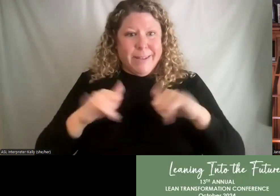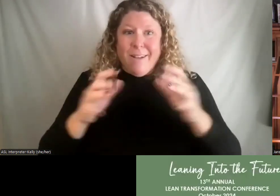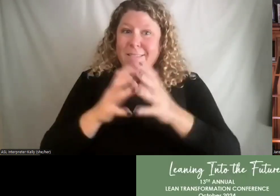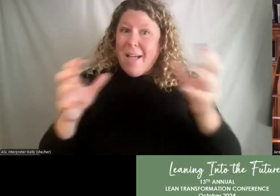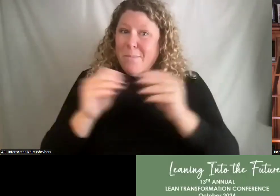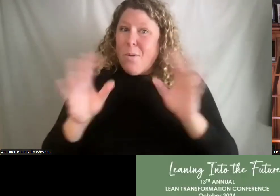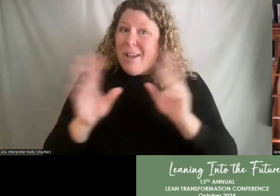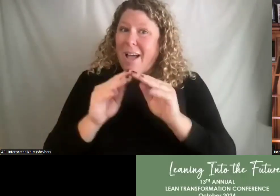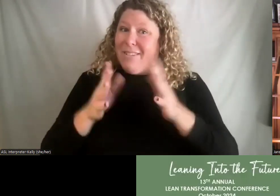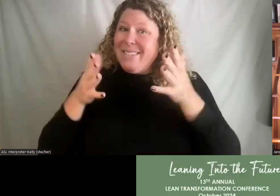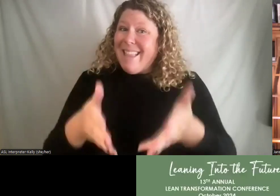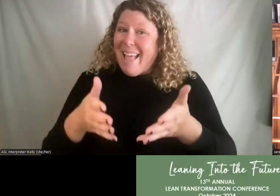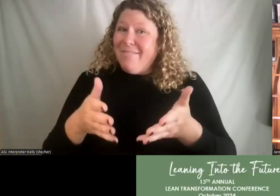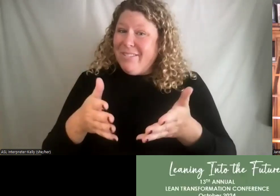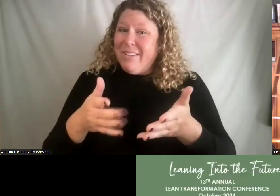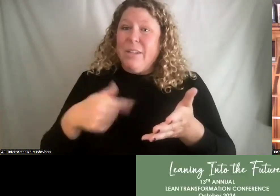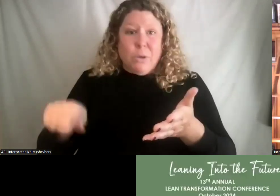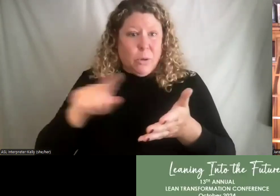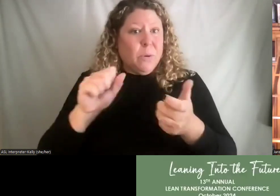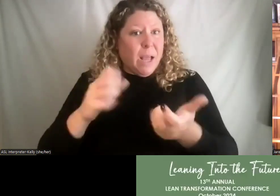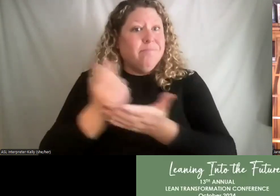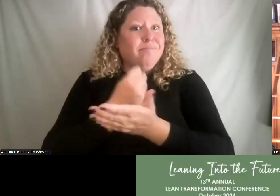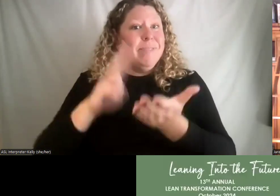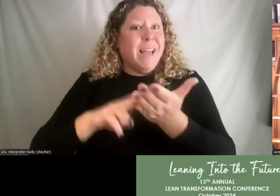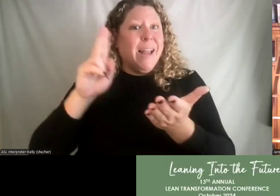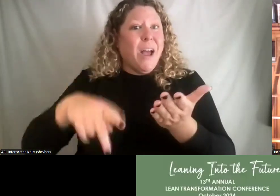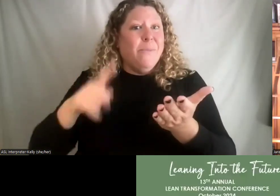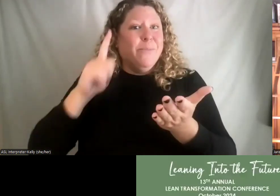conference to come. And you're still able to register for that